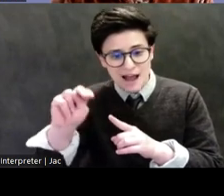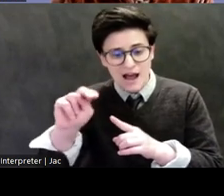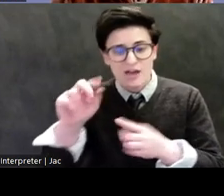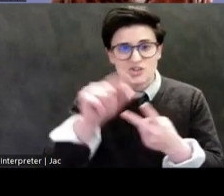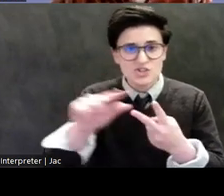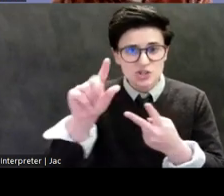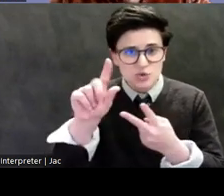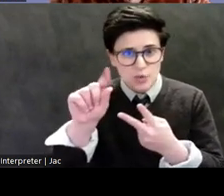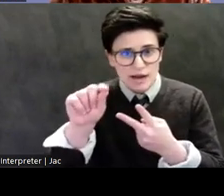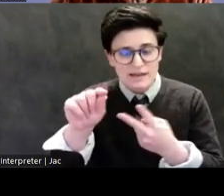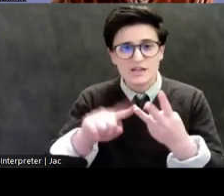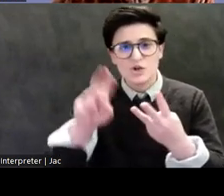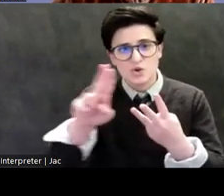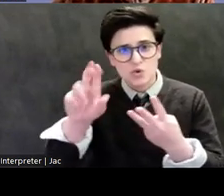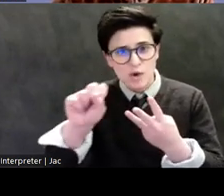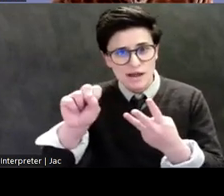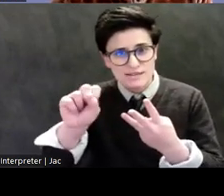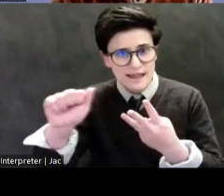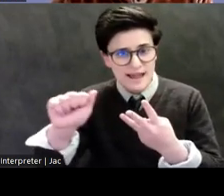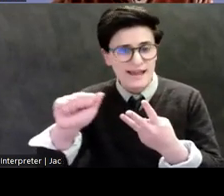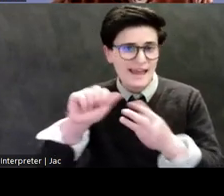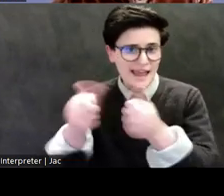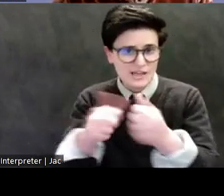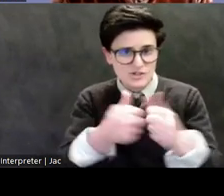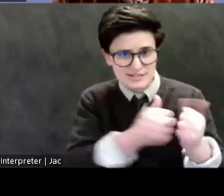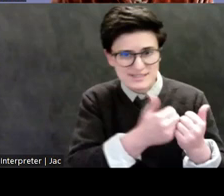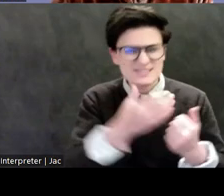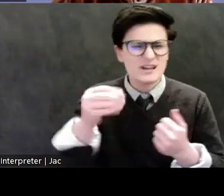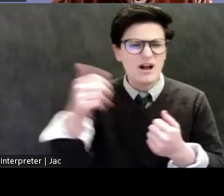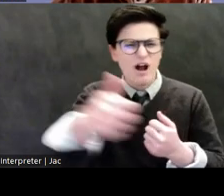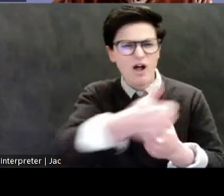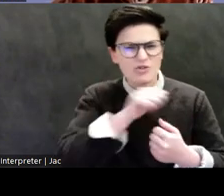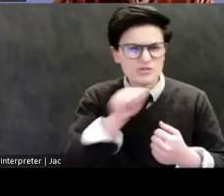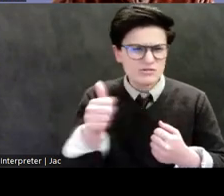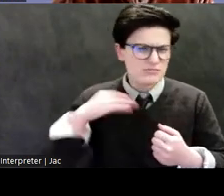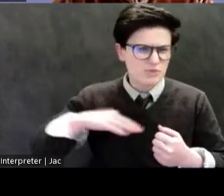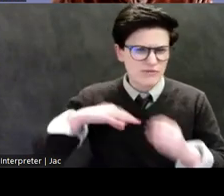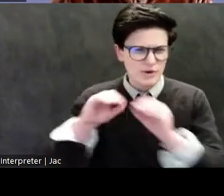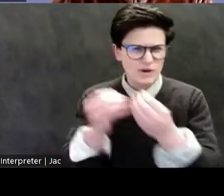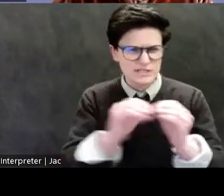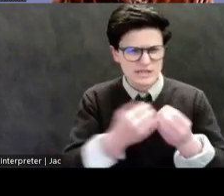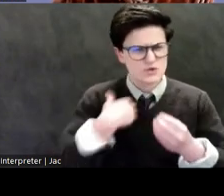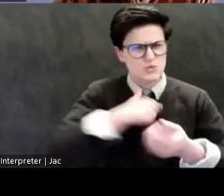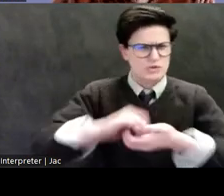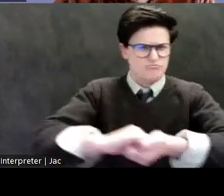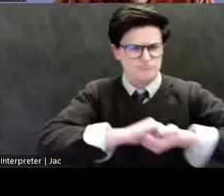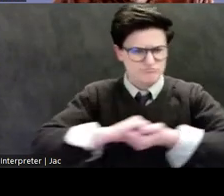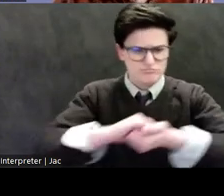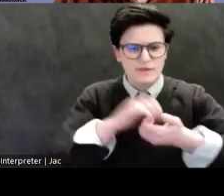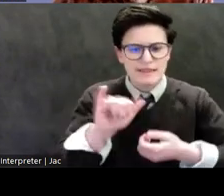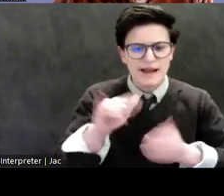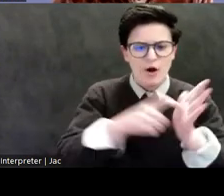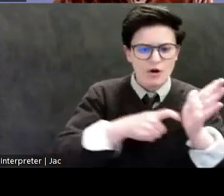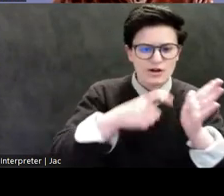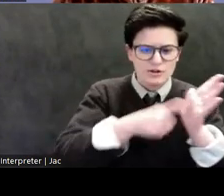agencies, and other not-for-profit organizations, including, of course, the Archaeological Institute of America, where